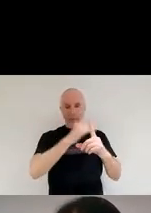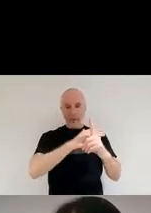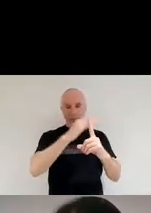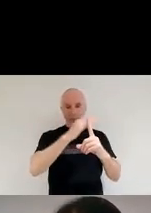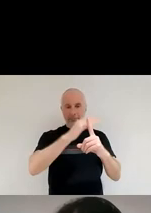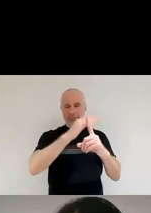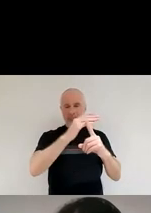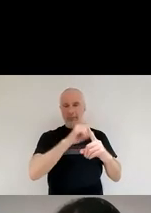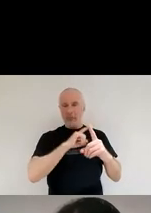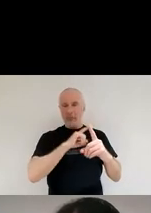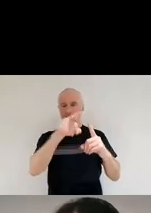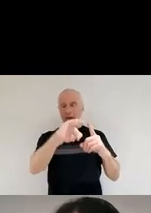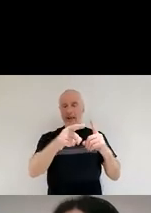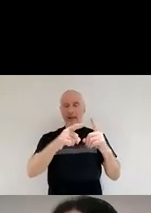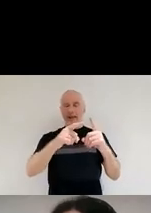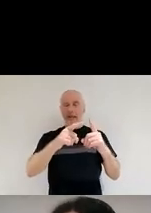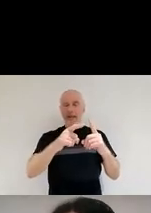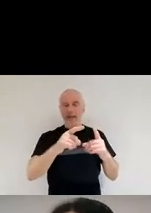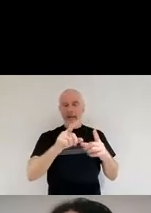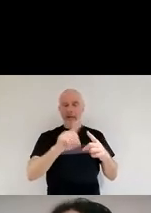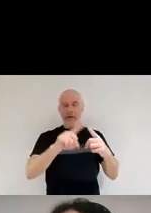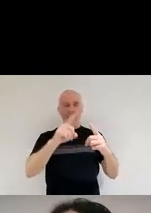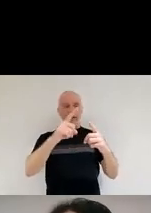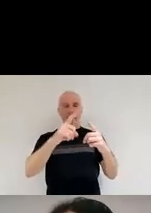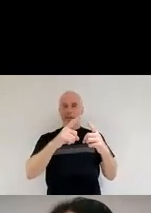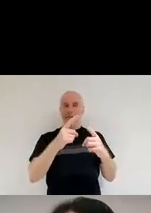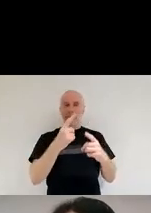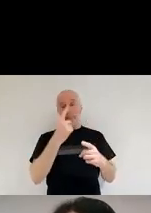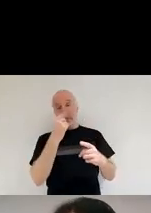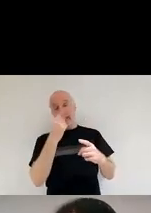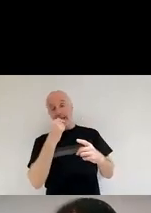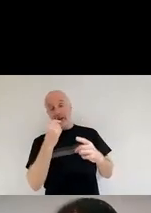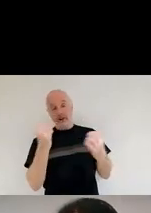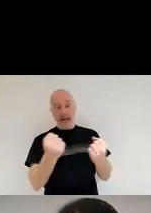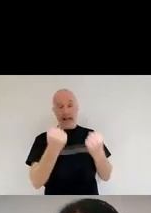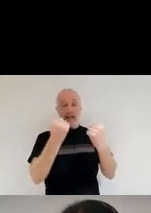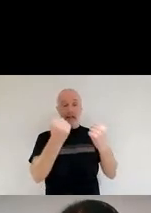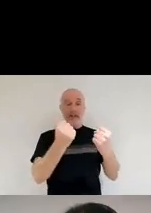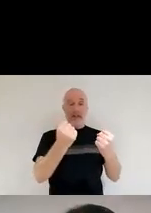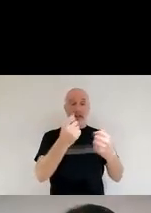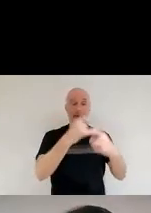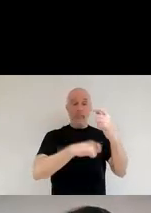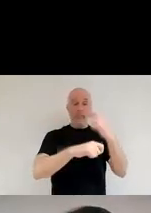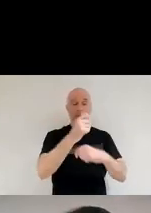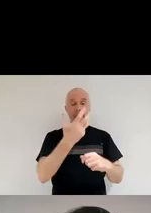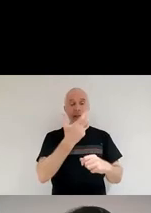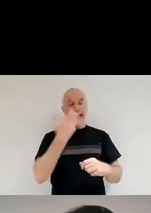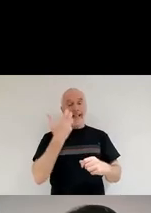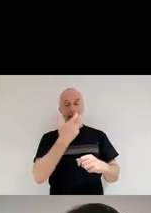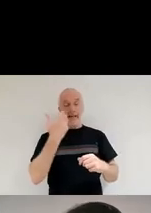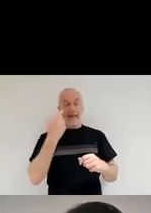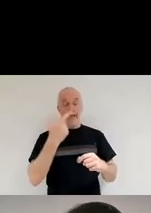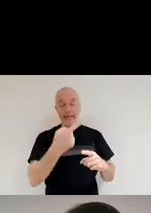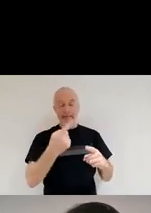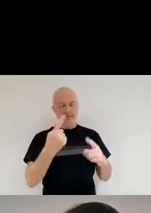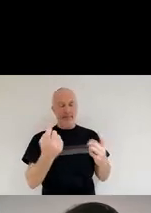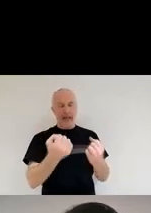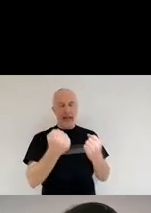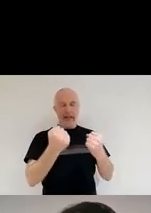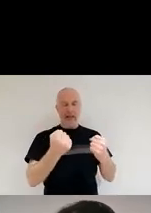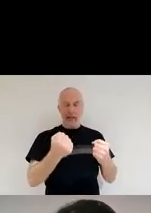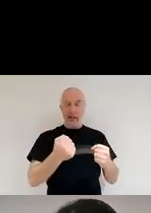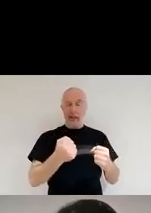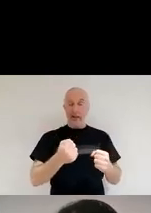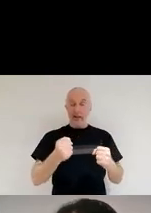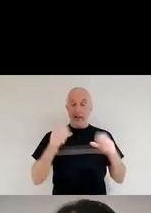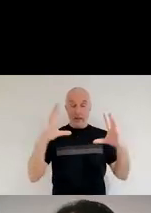gravitational potential energy and it transforms it into heat energy. Now, in order in order to continue contracting,